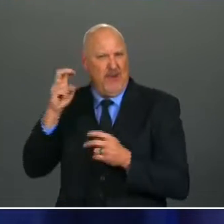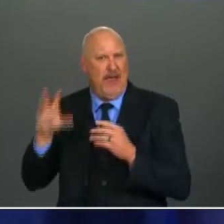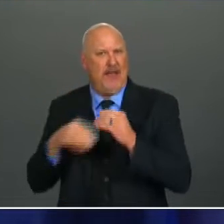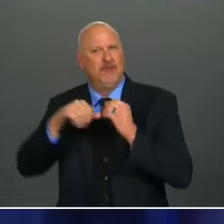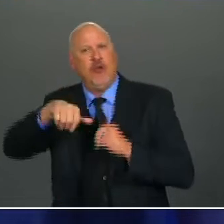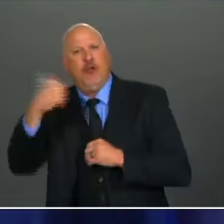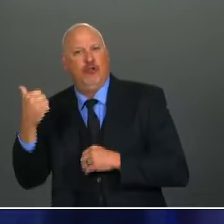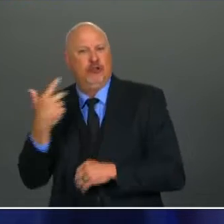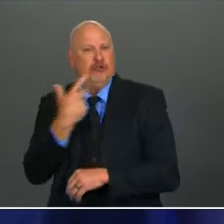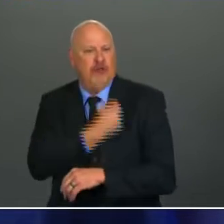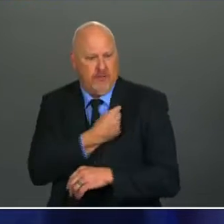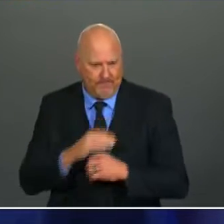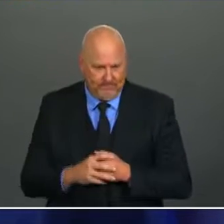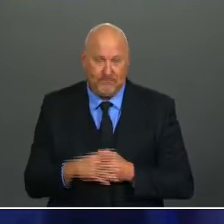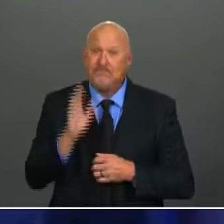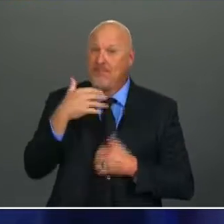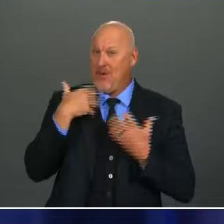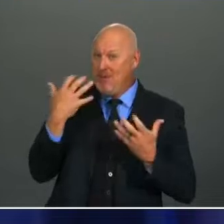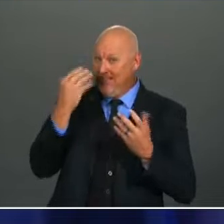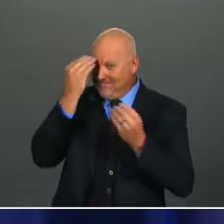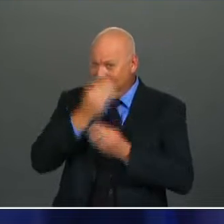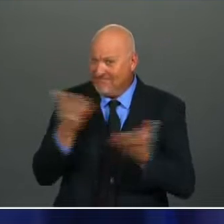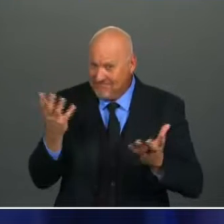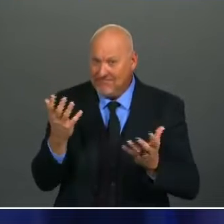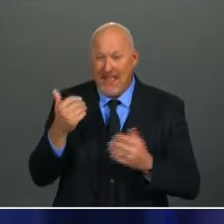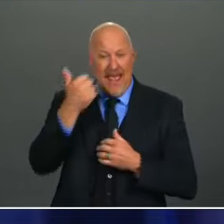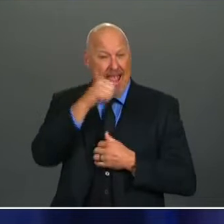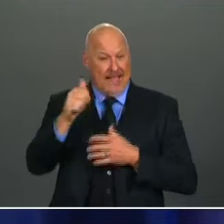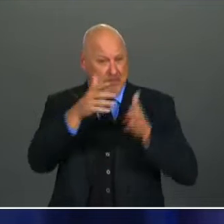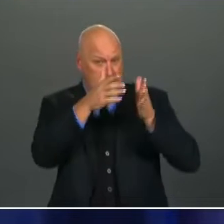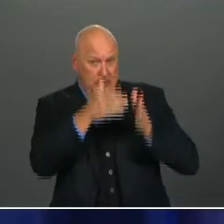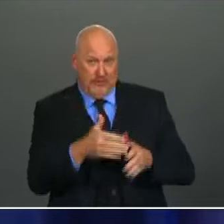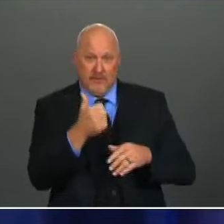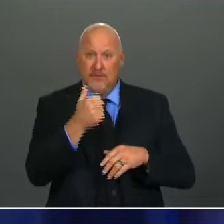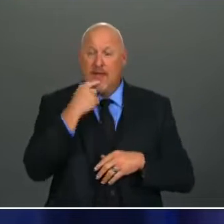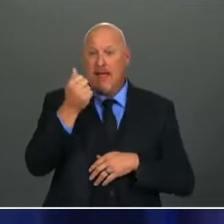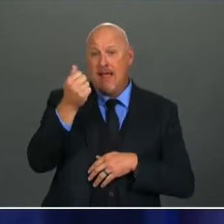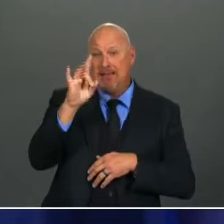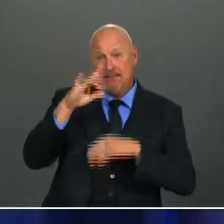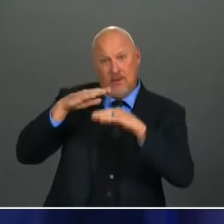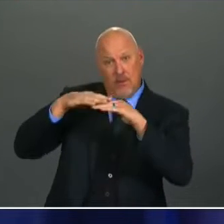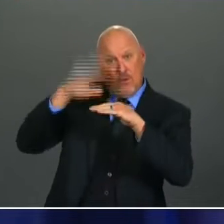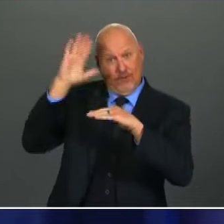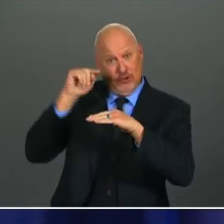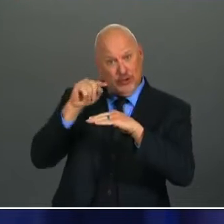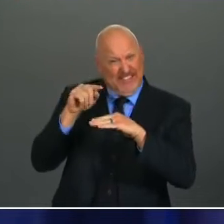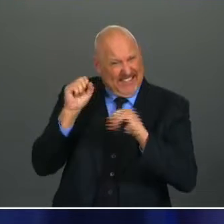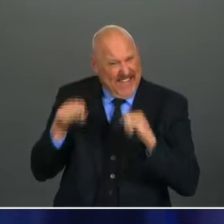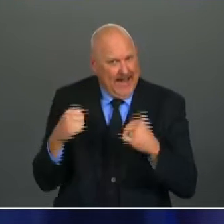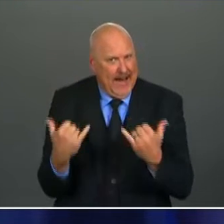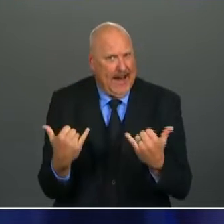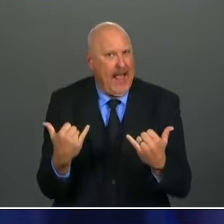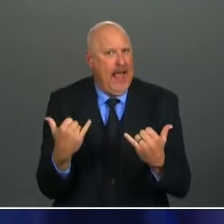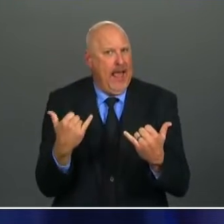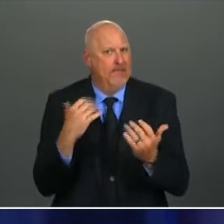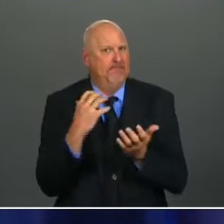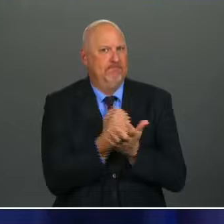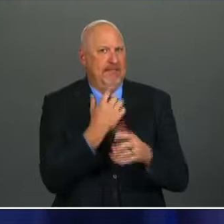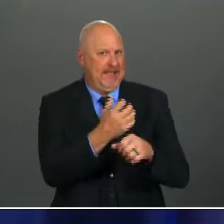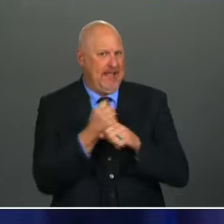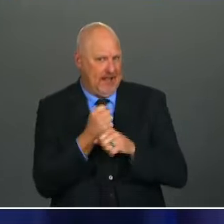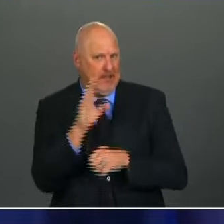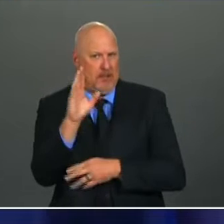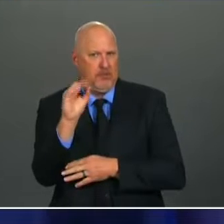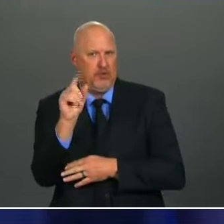high-risk settings are eligible to receive booster doses. Now, there has been a lot of confusion over who is